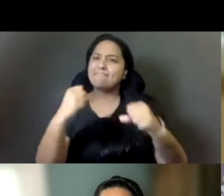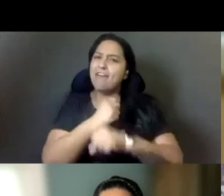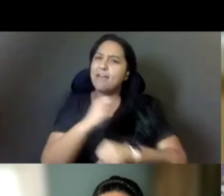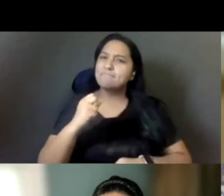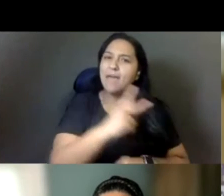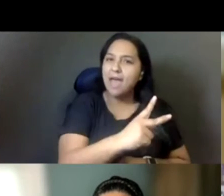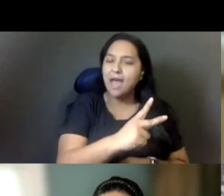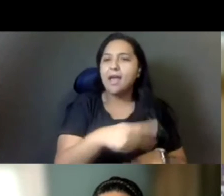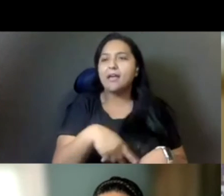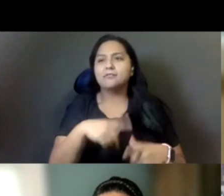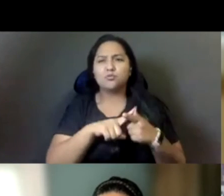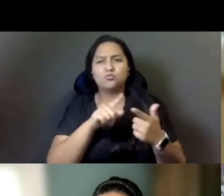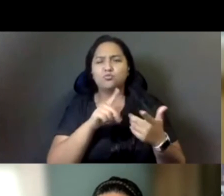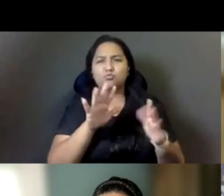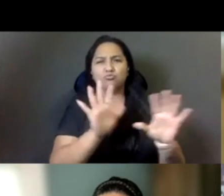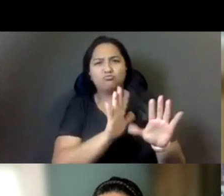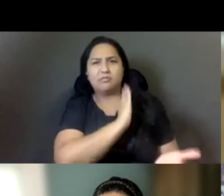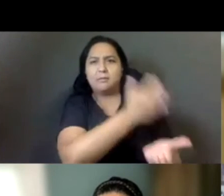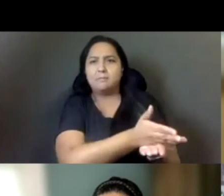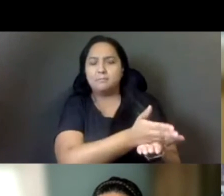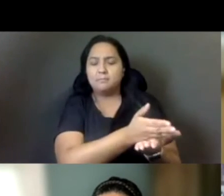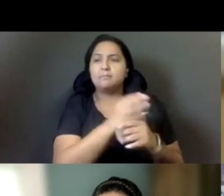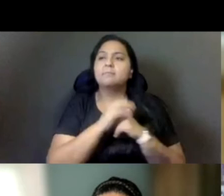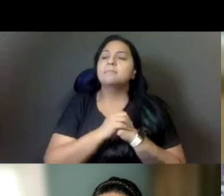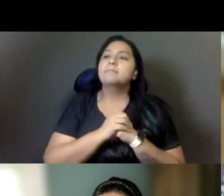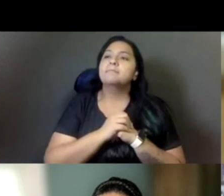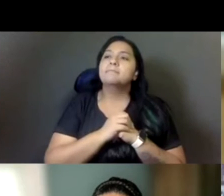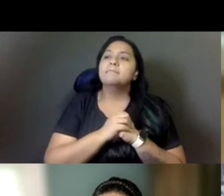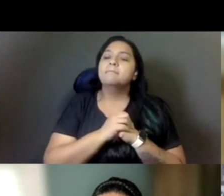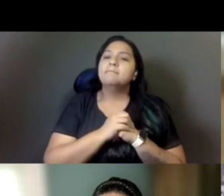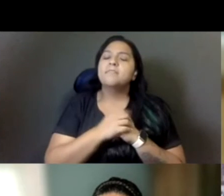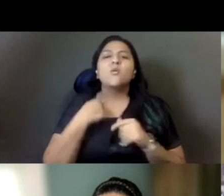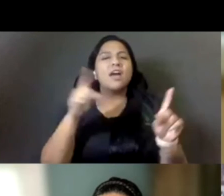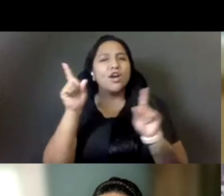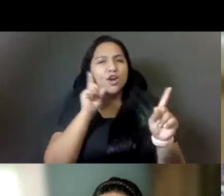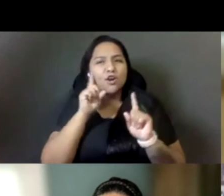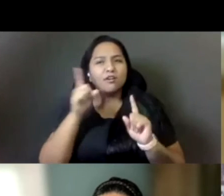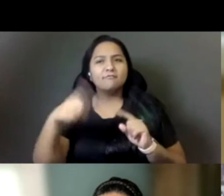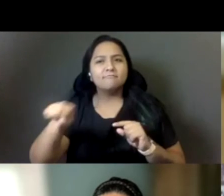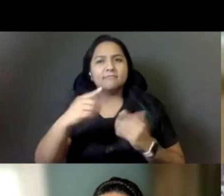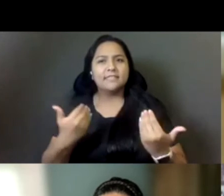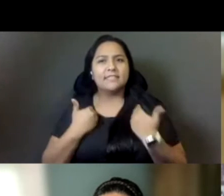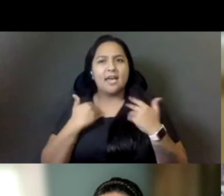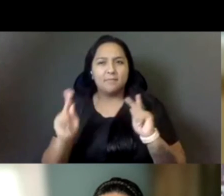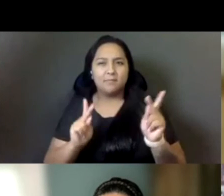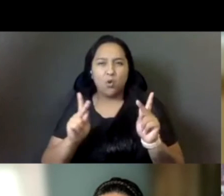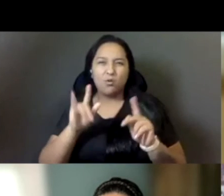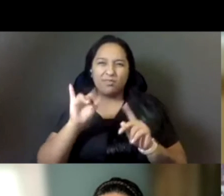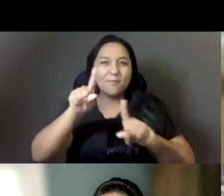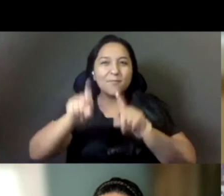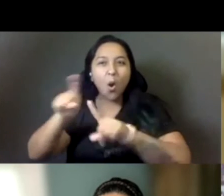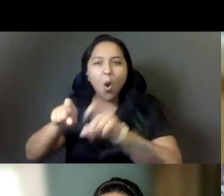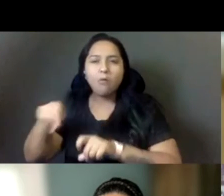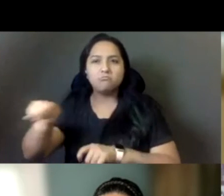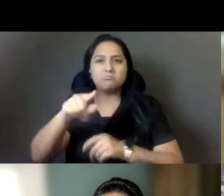Um, so I heard the young people say in the survey, in the poll that they were kind